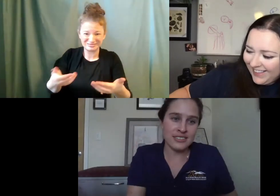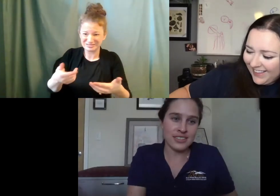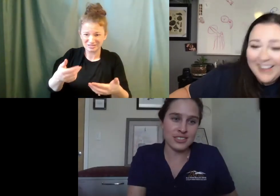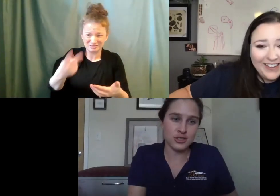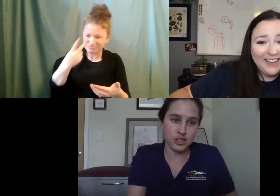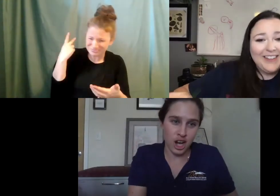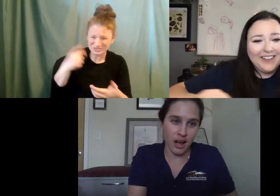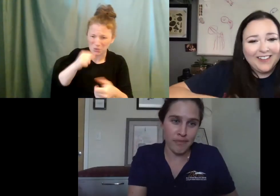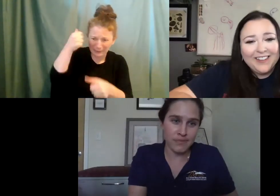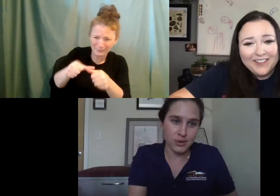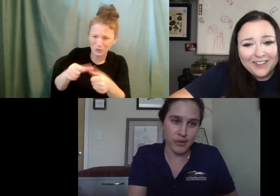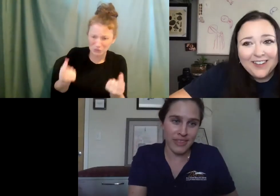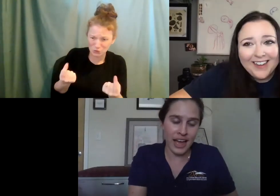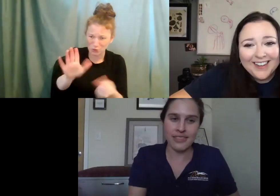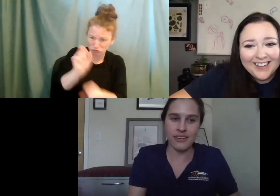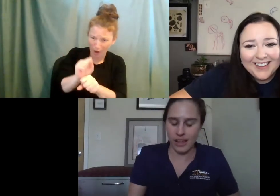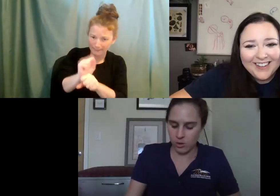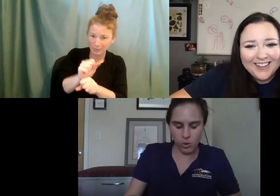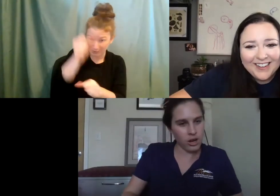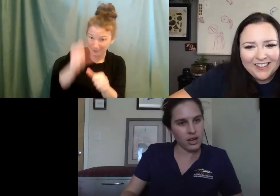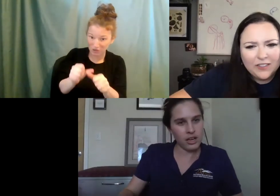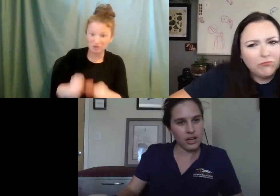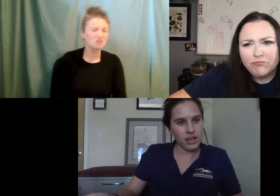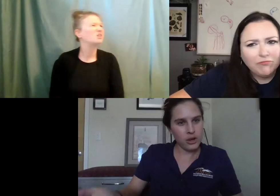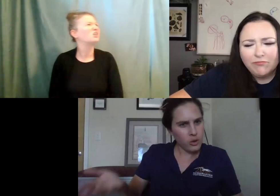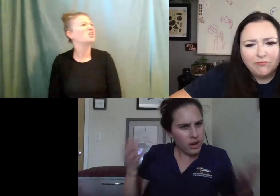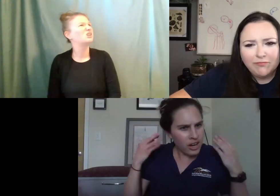this, this, your job? Do you remember that? And they're like,